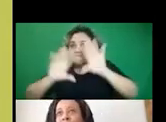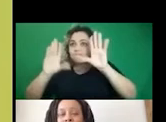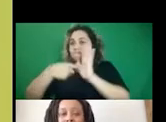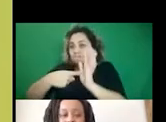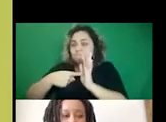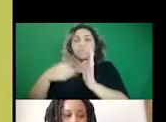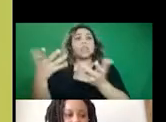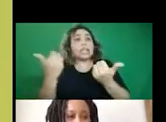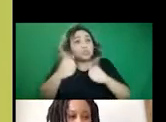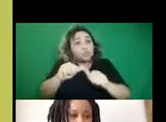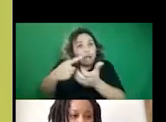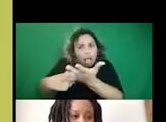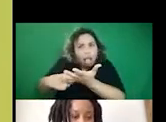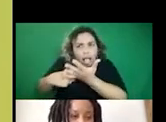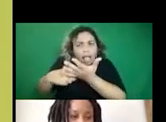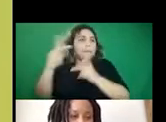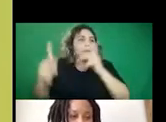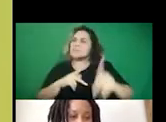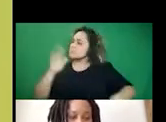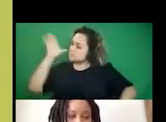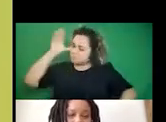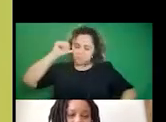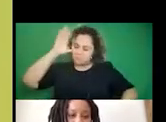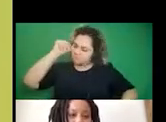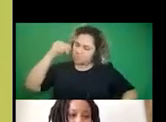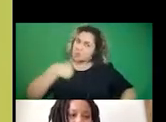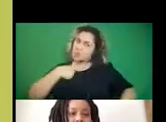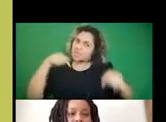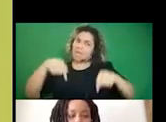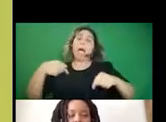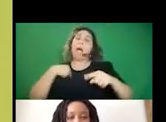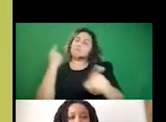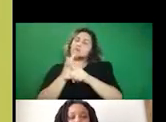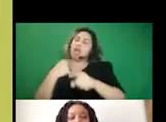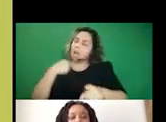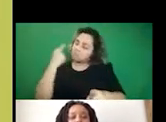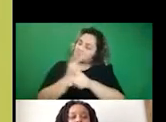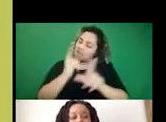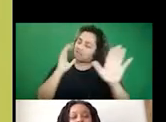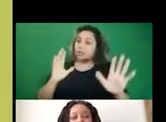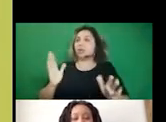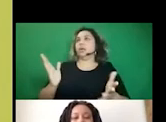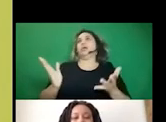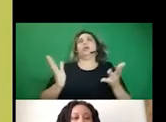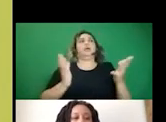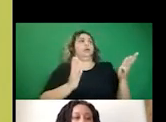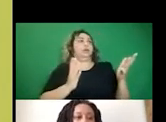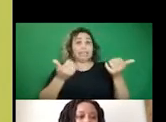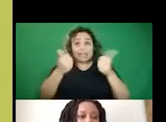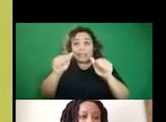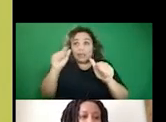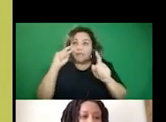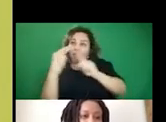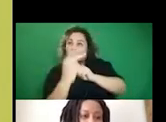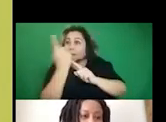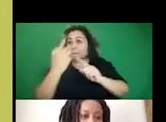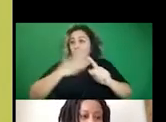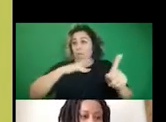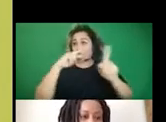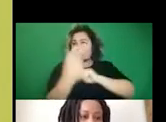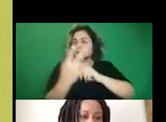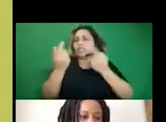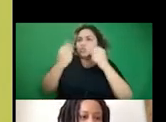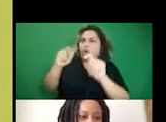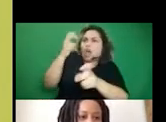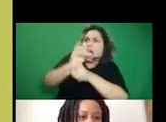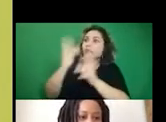conversation, sometimes people are so easy to stay in their place of belief that they don't want to take another perspective sometimes. And it's hard to convince